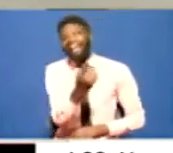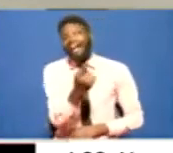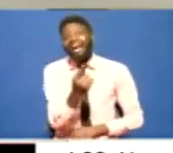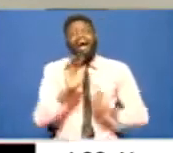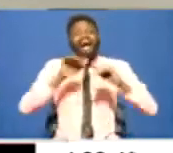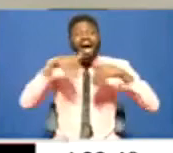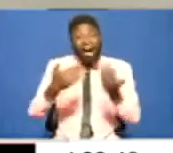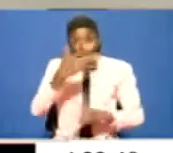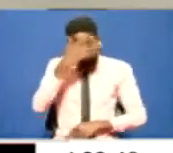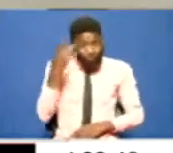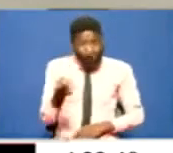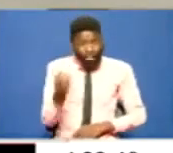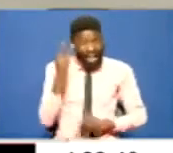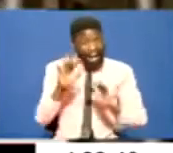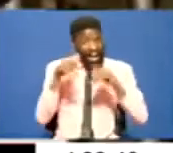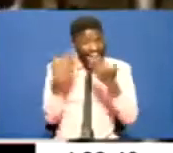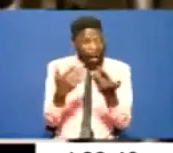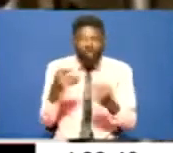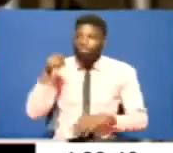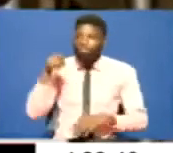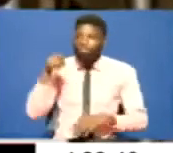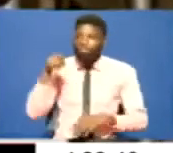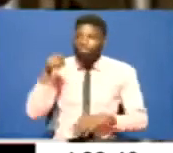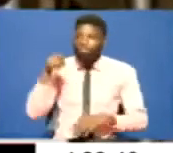boy child? This is a mixed school.